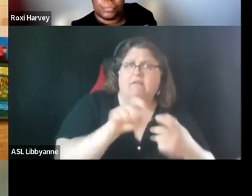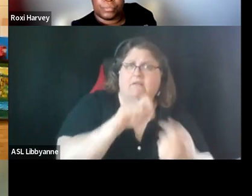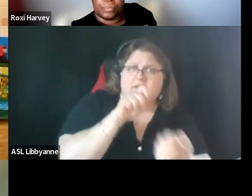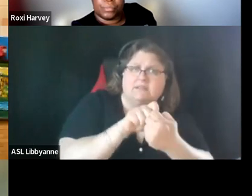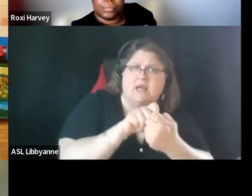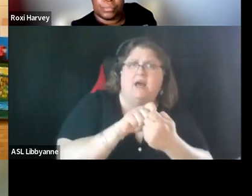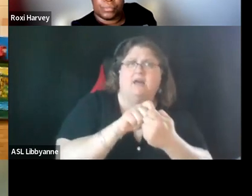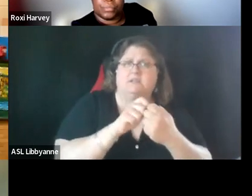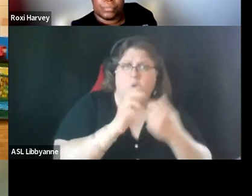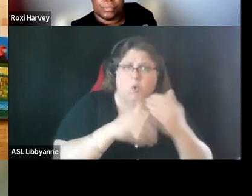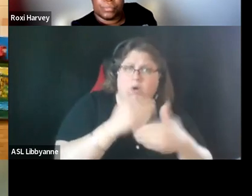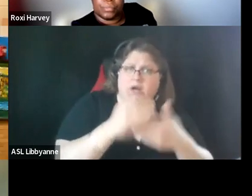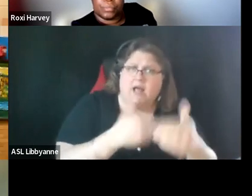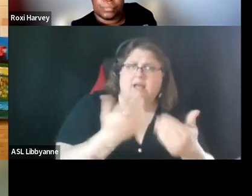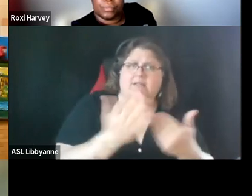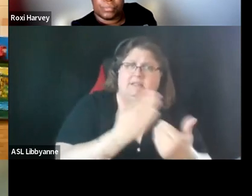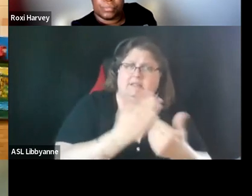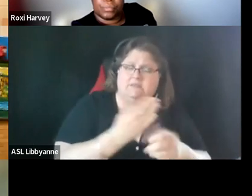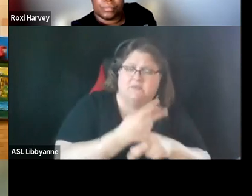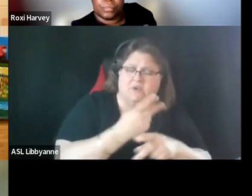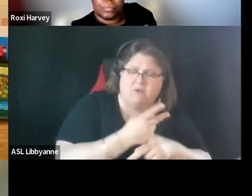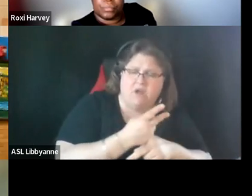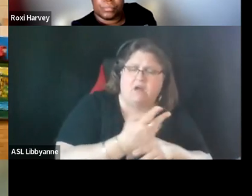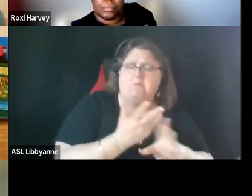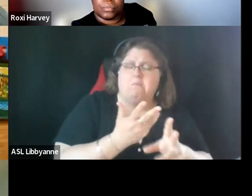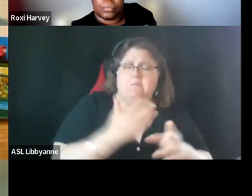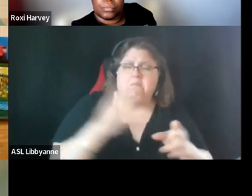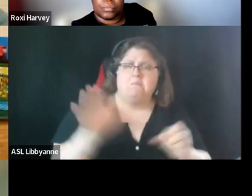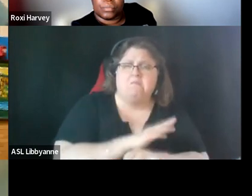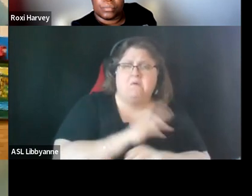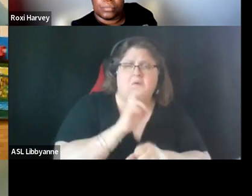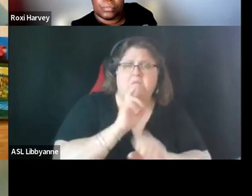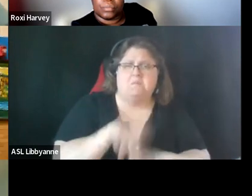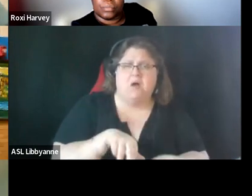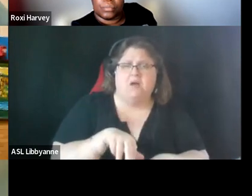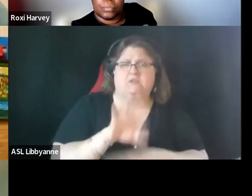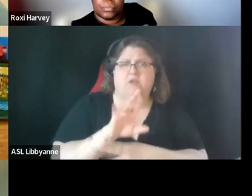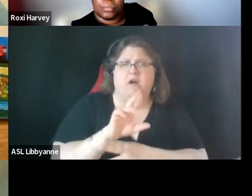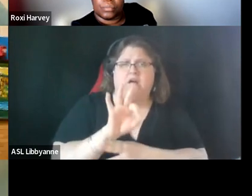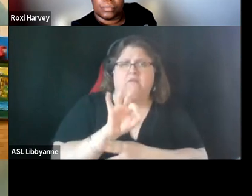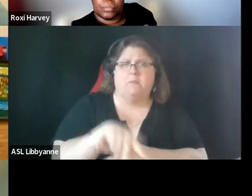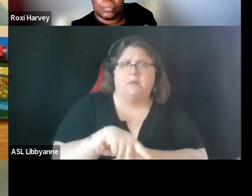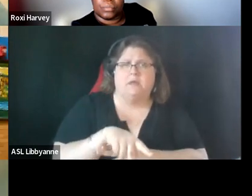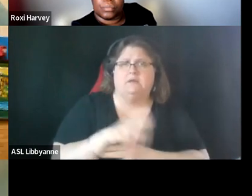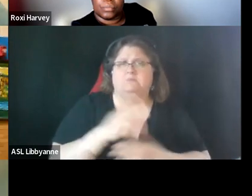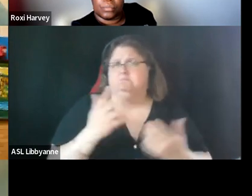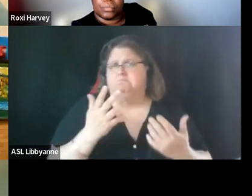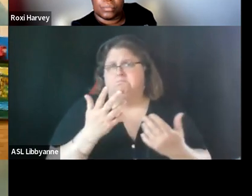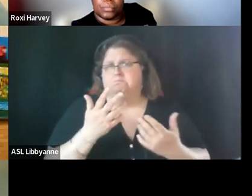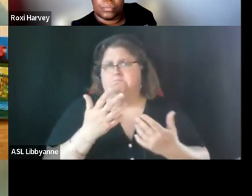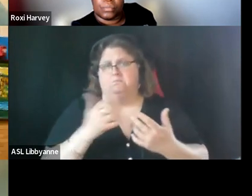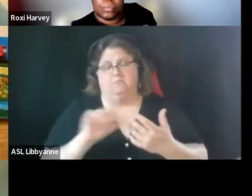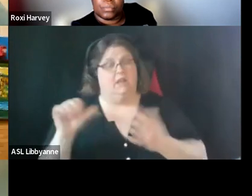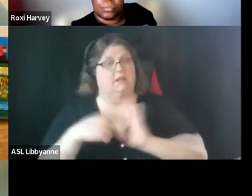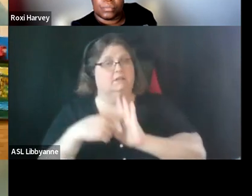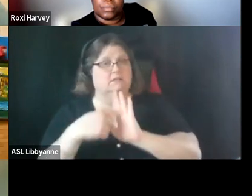it organized and easy to navigate did it provide a complete response to the rfp and any relevant examples of past successes